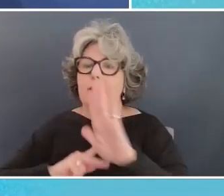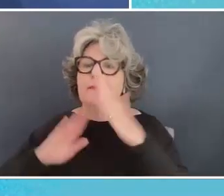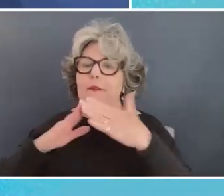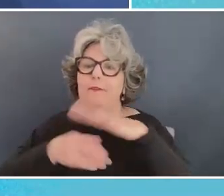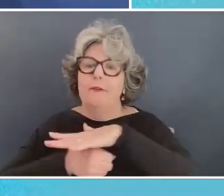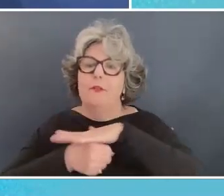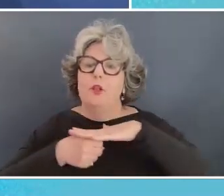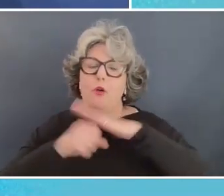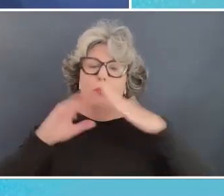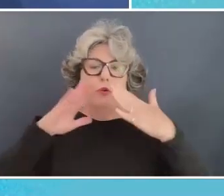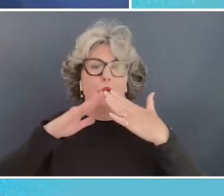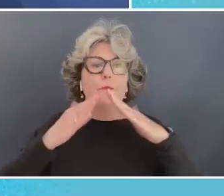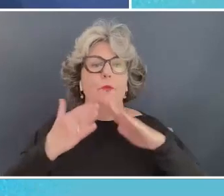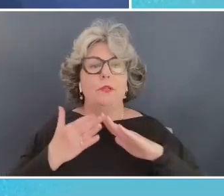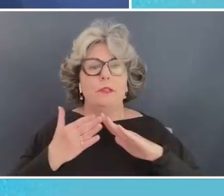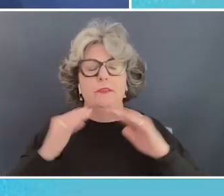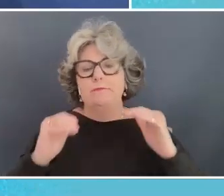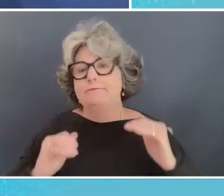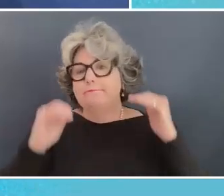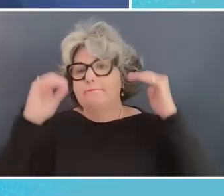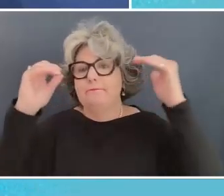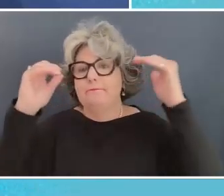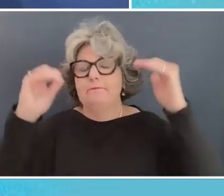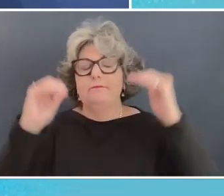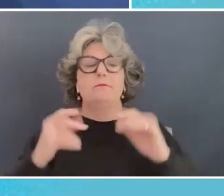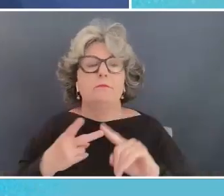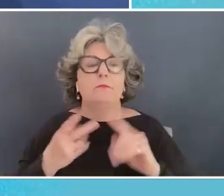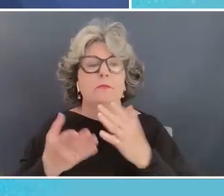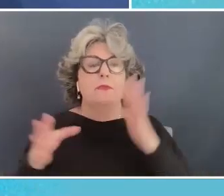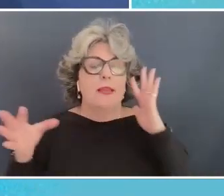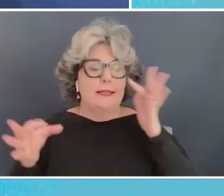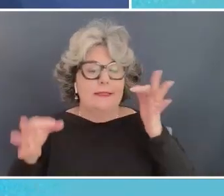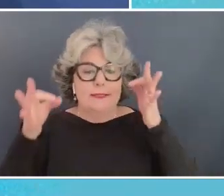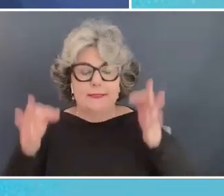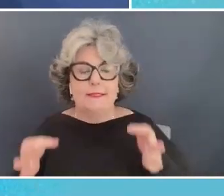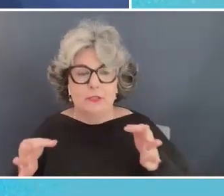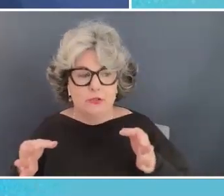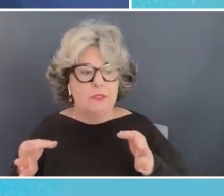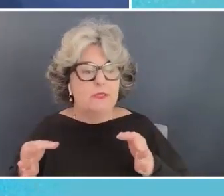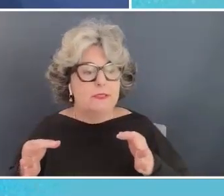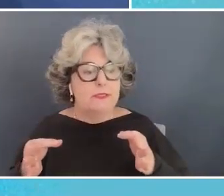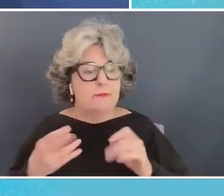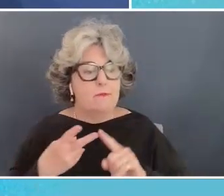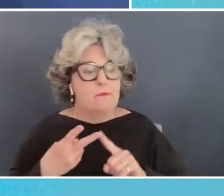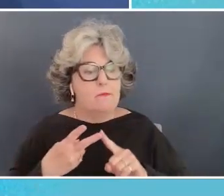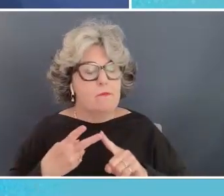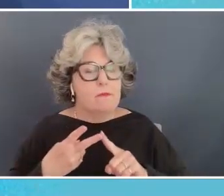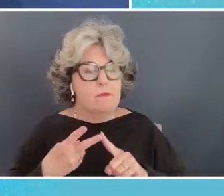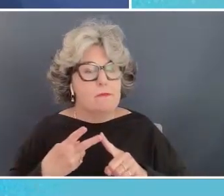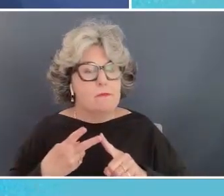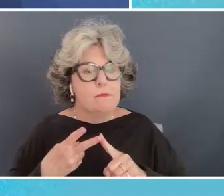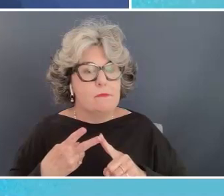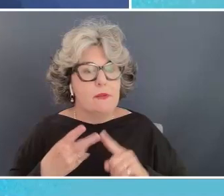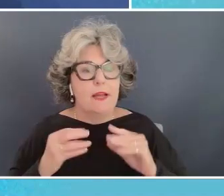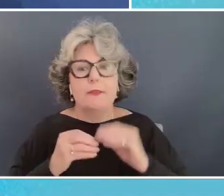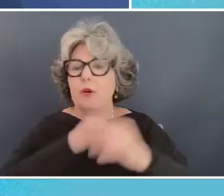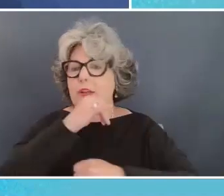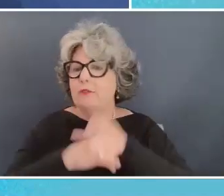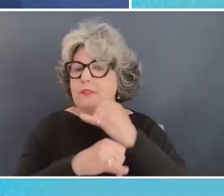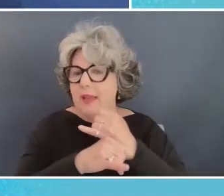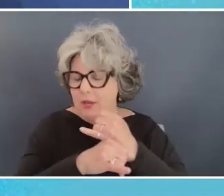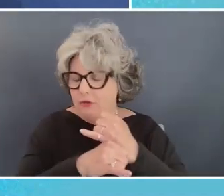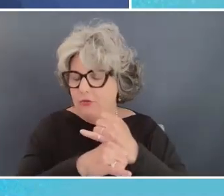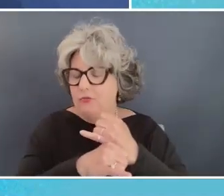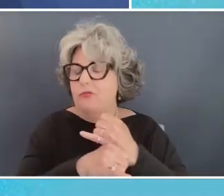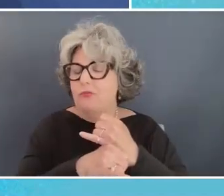up to these four where where decisions are are being made um at a much more international uh at